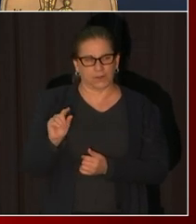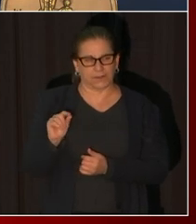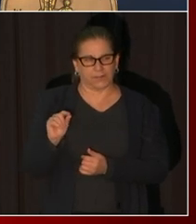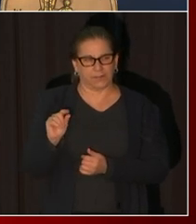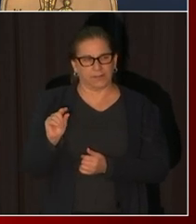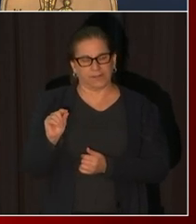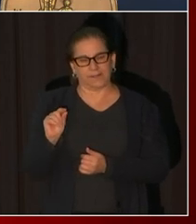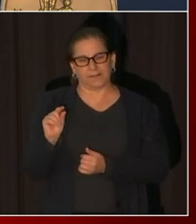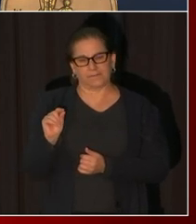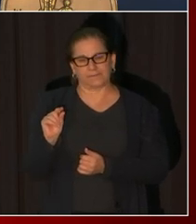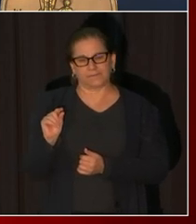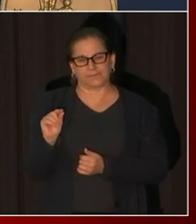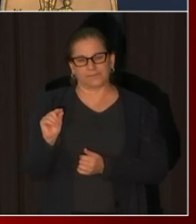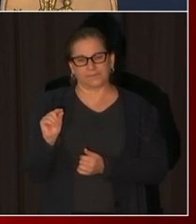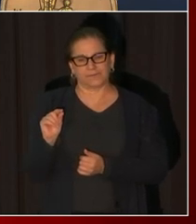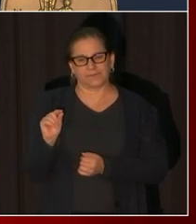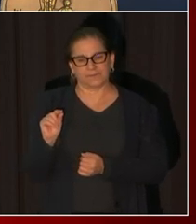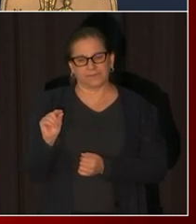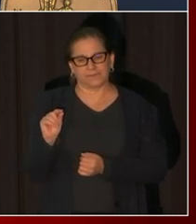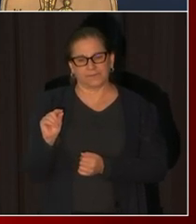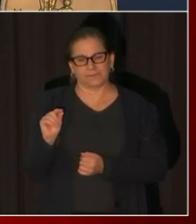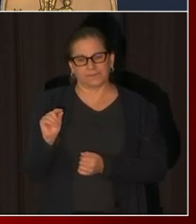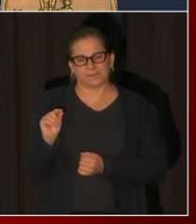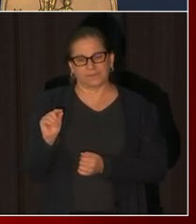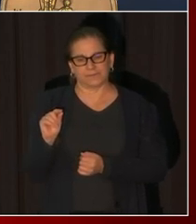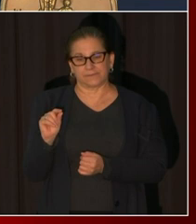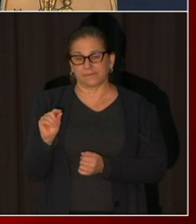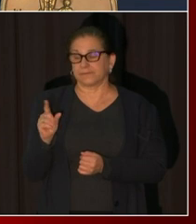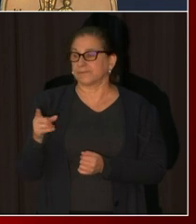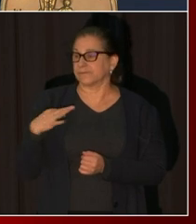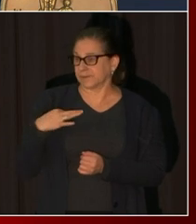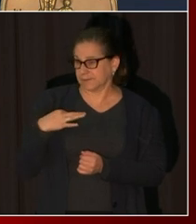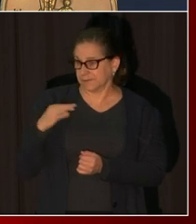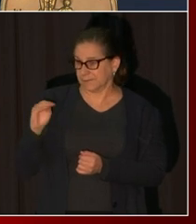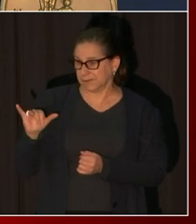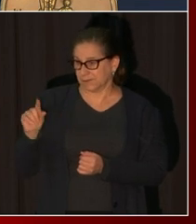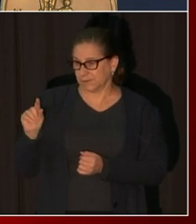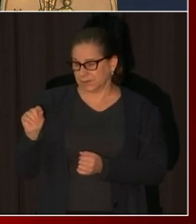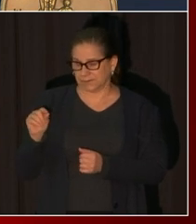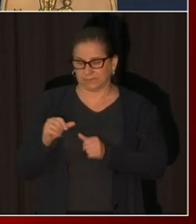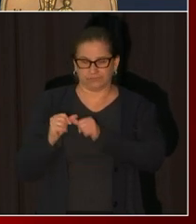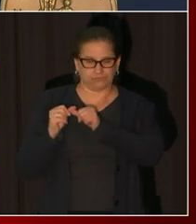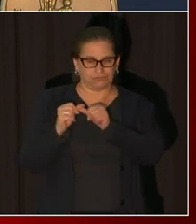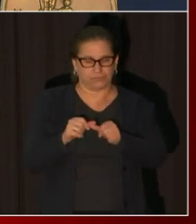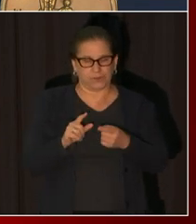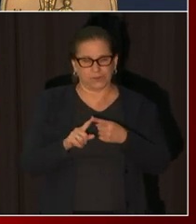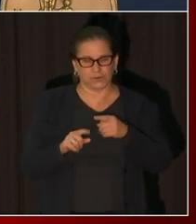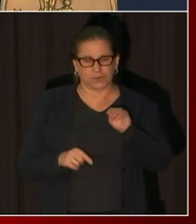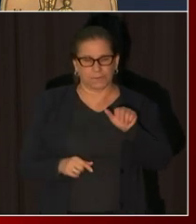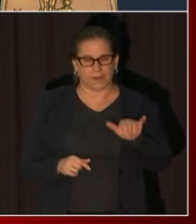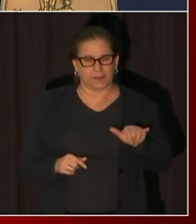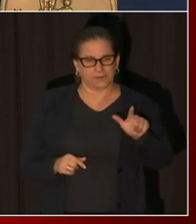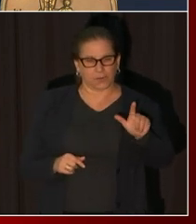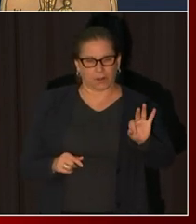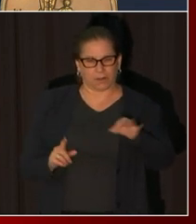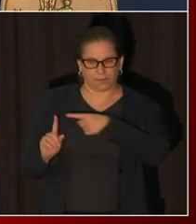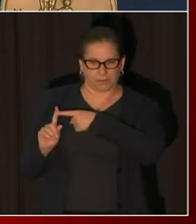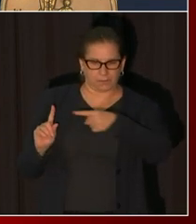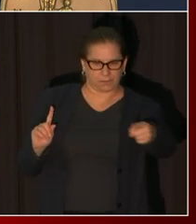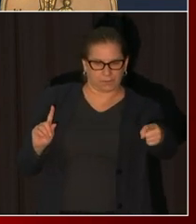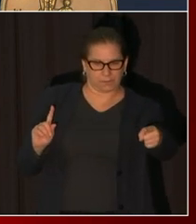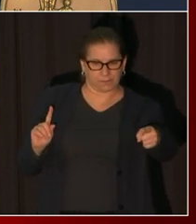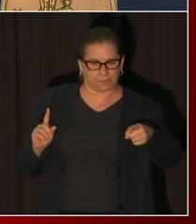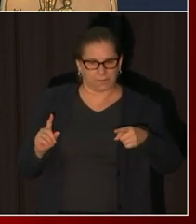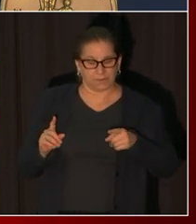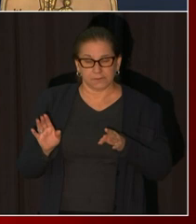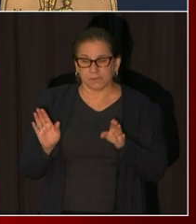May the 29th to apply. So if you are a small business in Ward 7 and 8 that didn't apply for a grant during